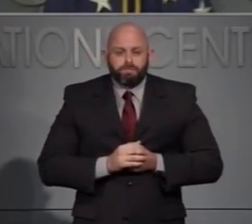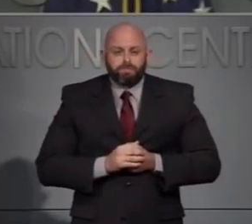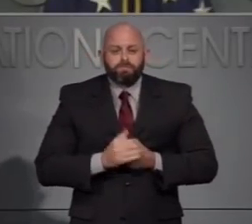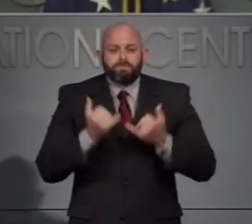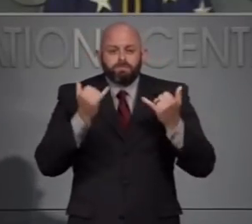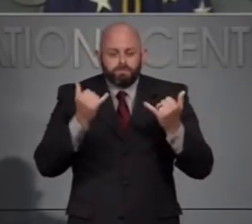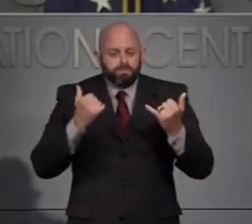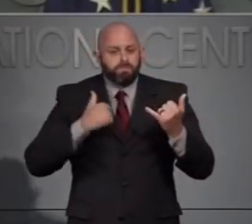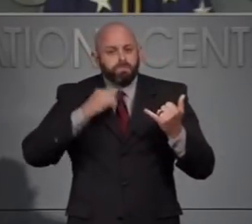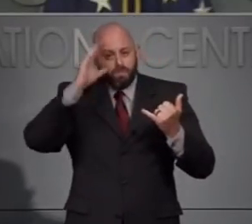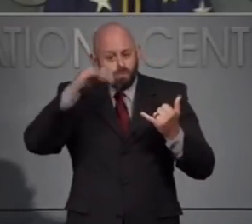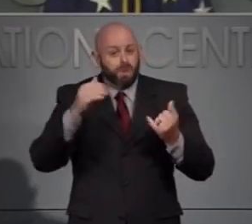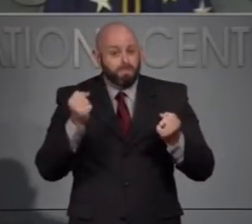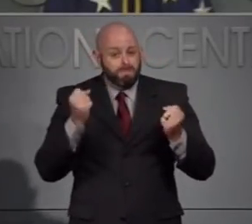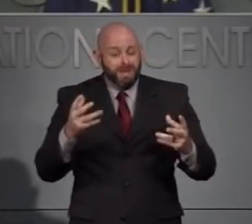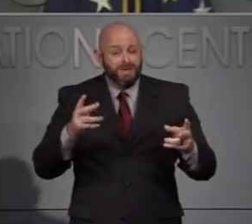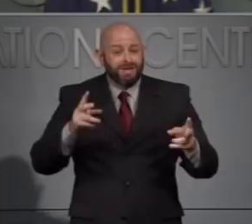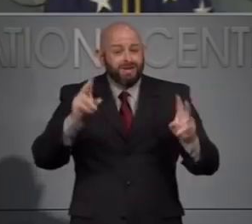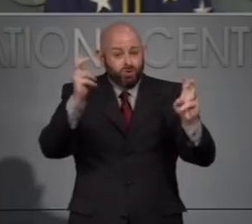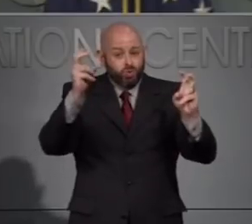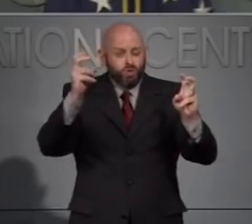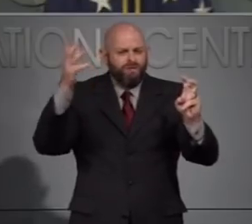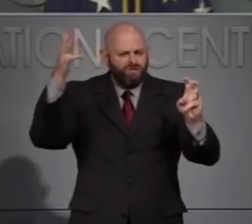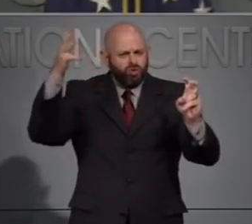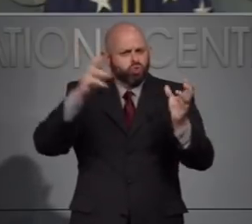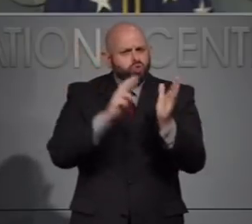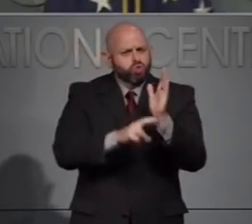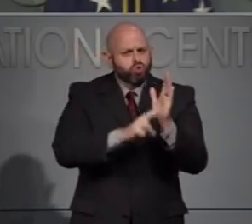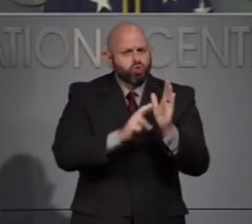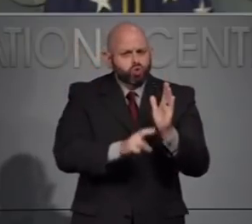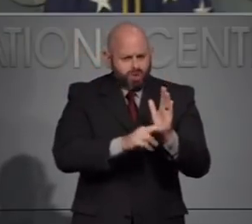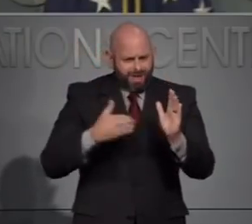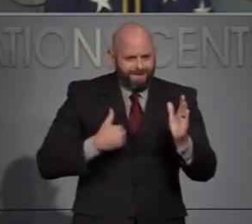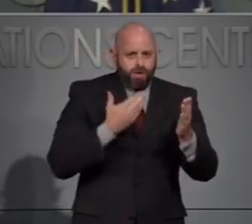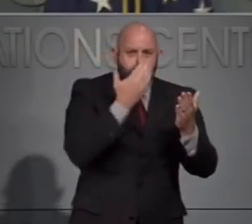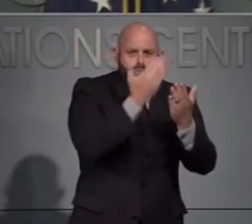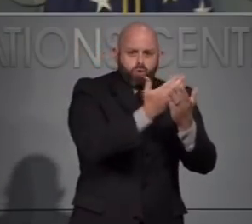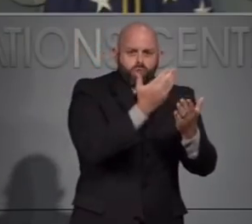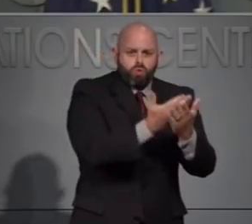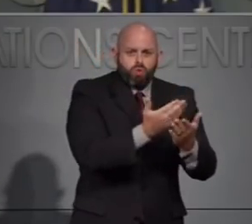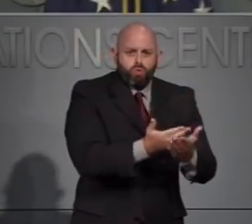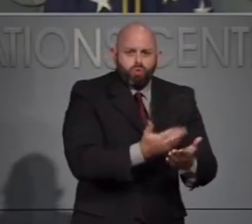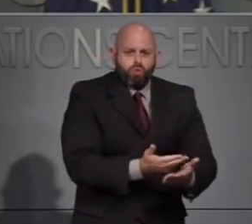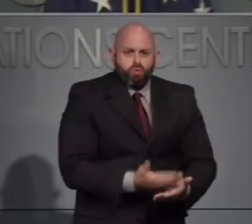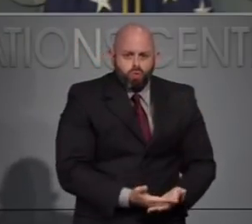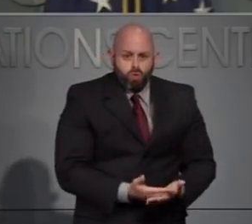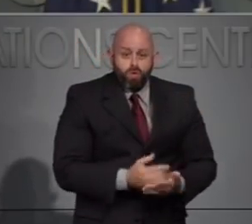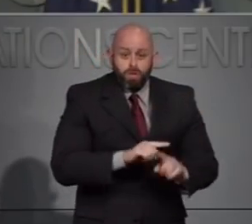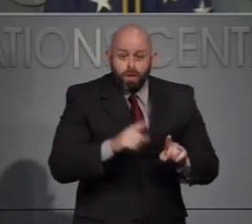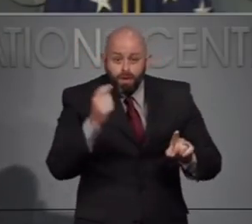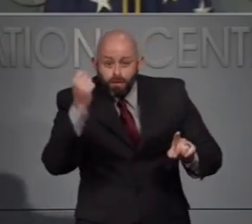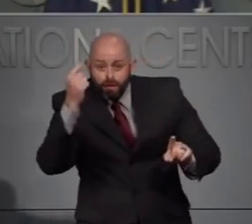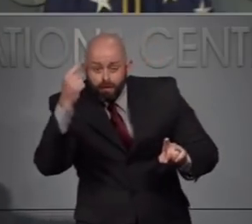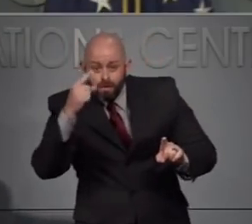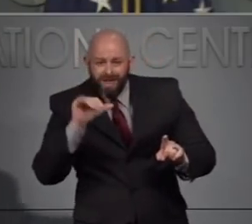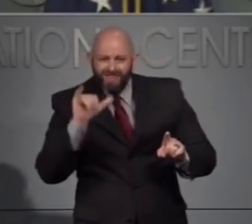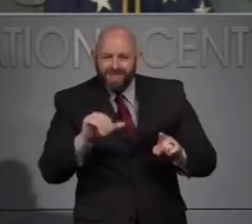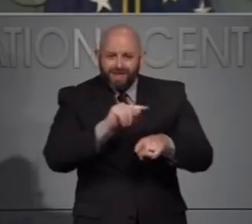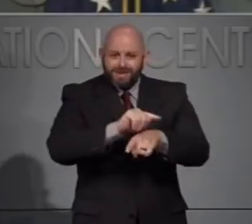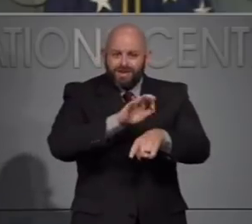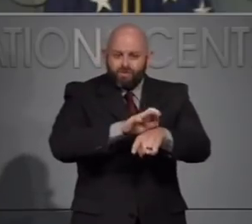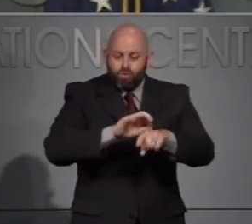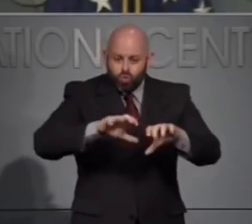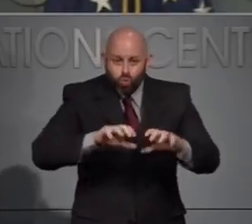force will tackle have been researched and studied, but part of the job of the task force will be tailoring these